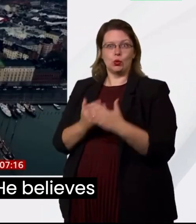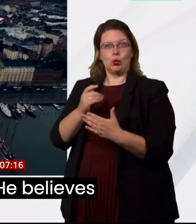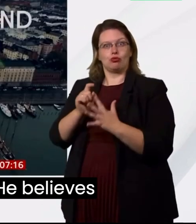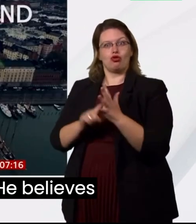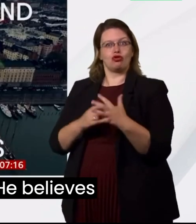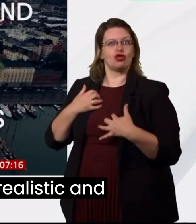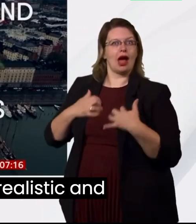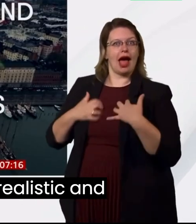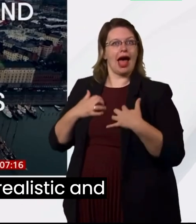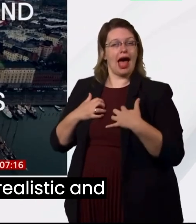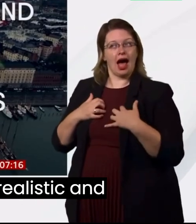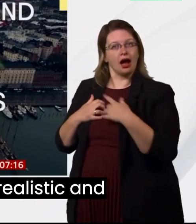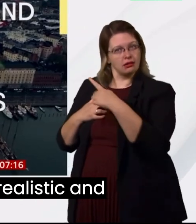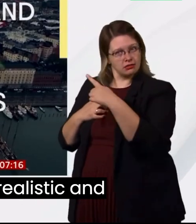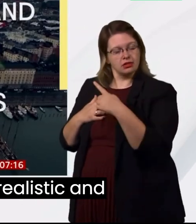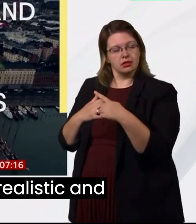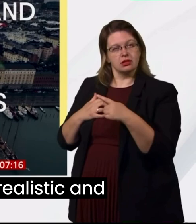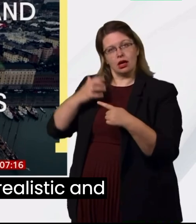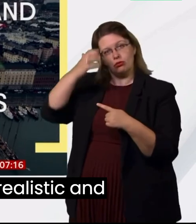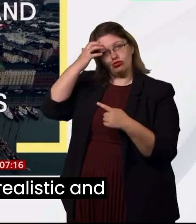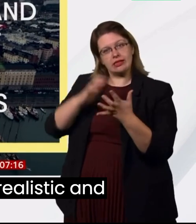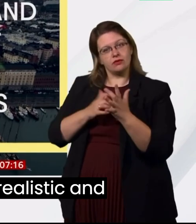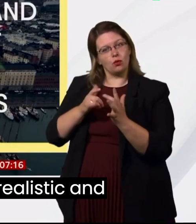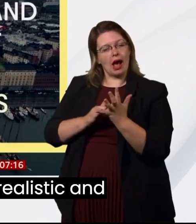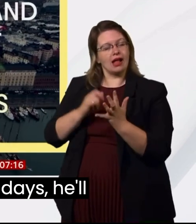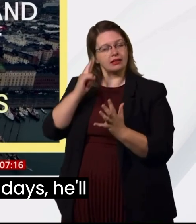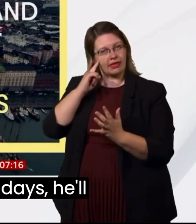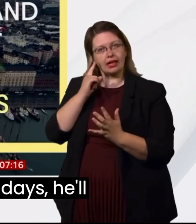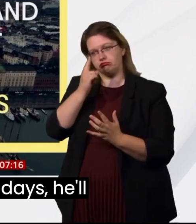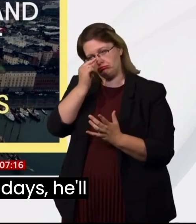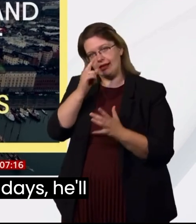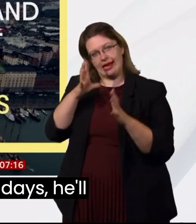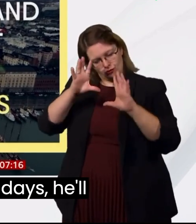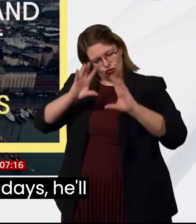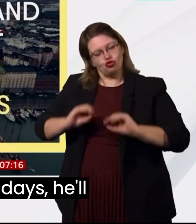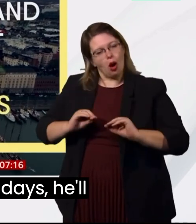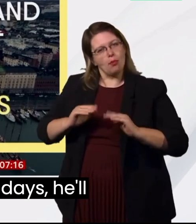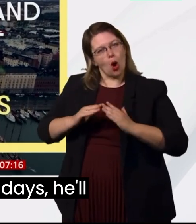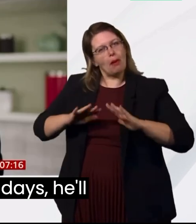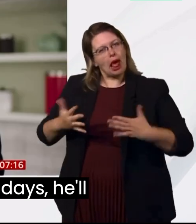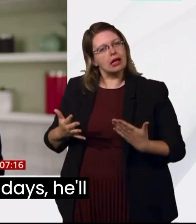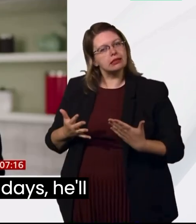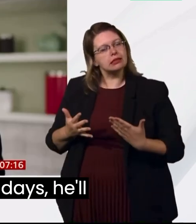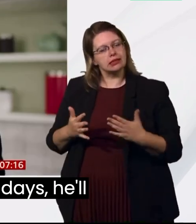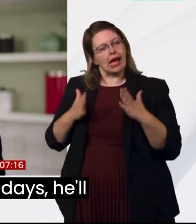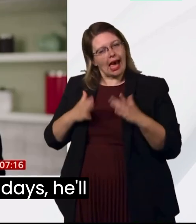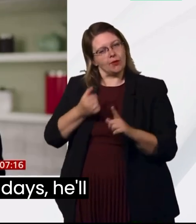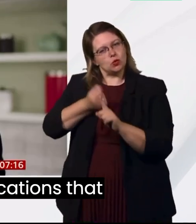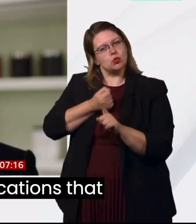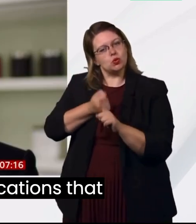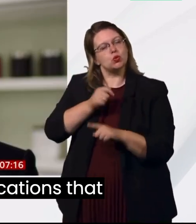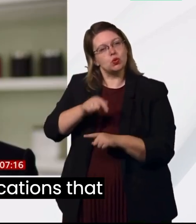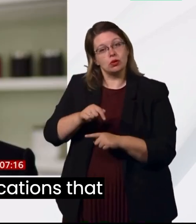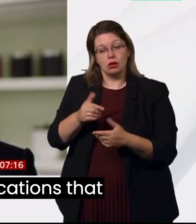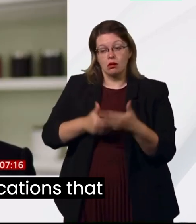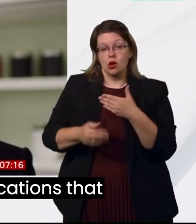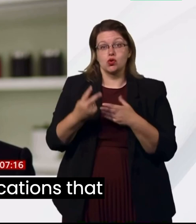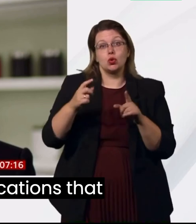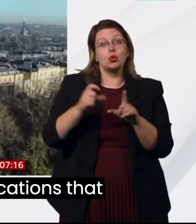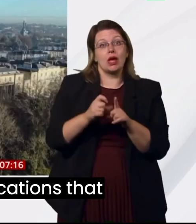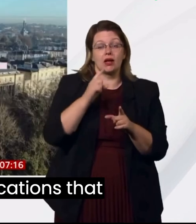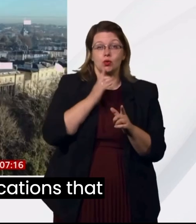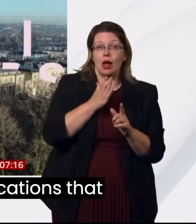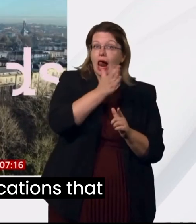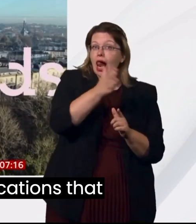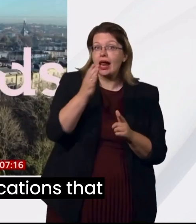He believes ending homelessness is realistic and vital. Over the next two days, he'll reveal and visit